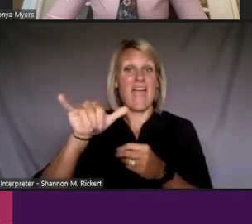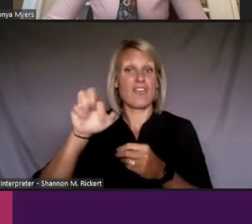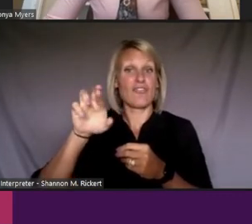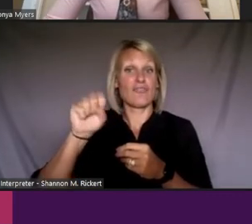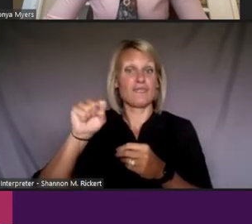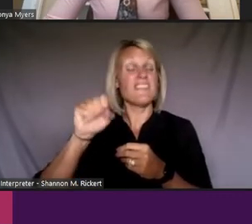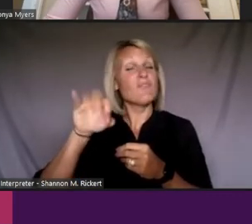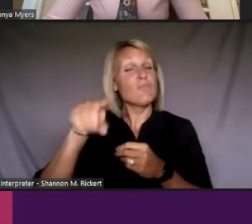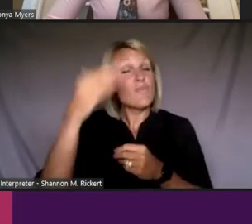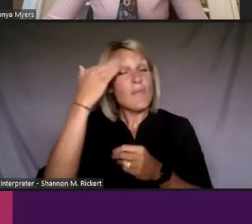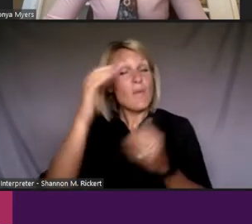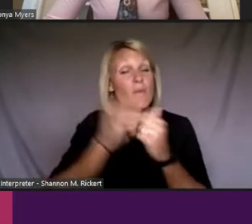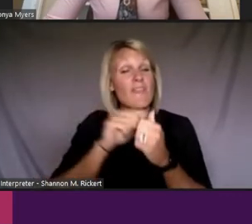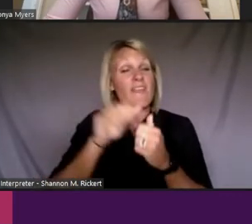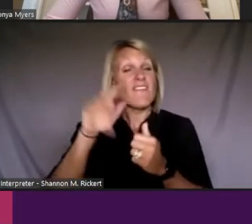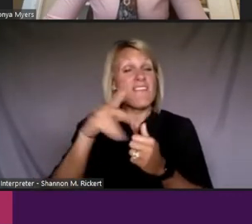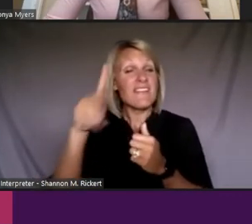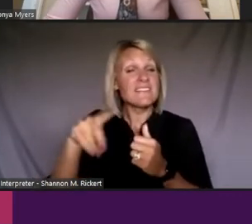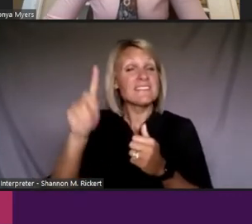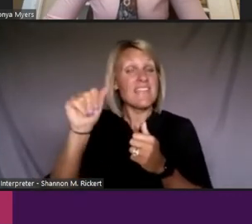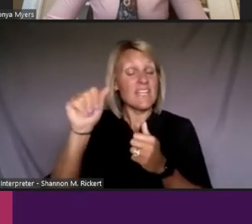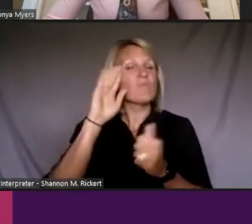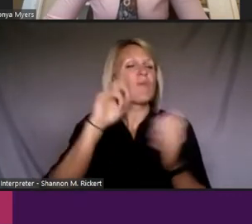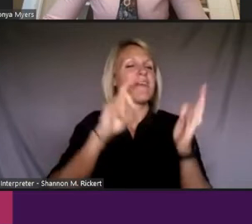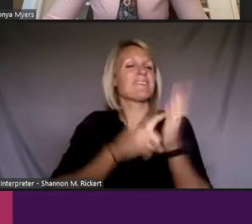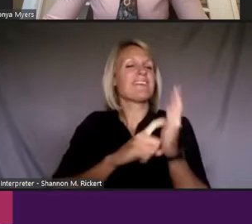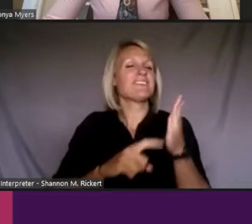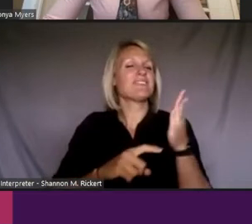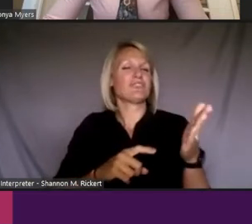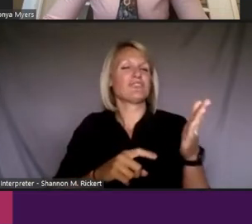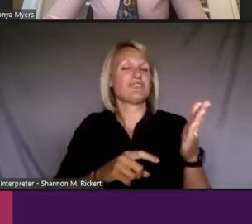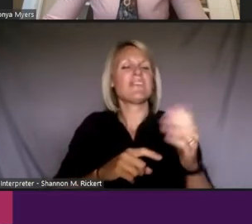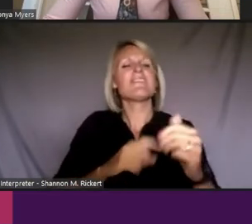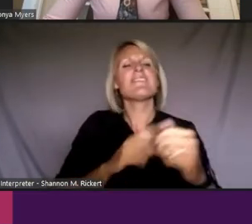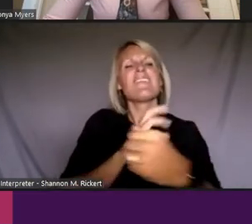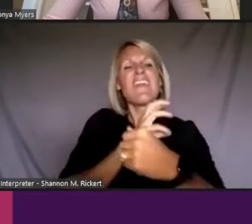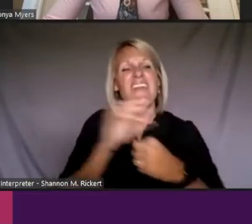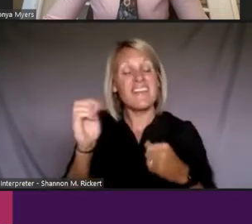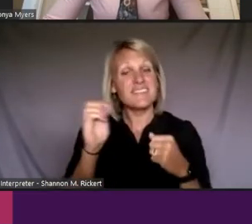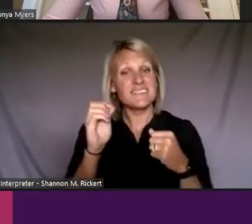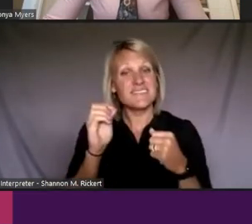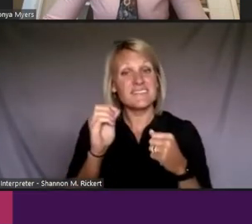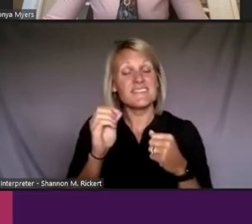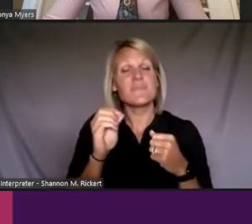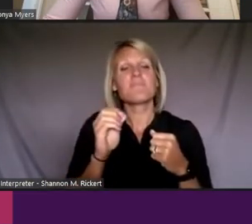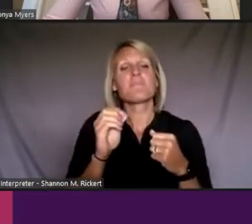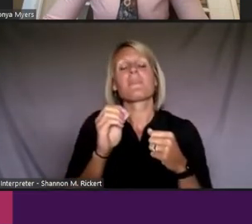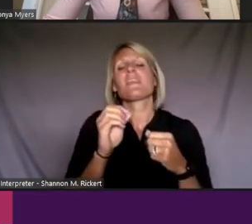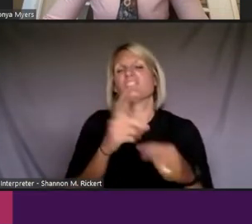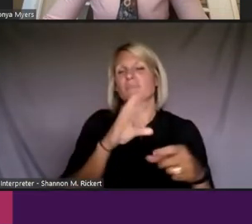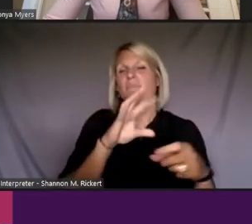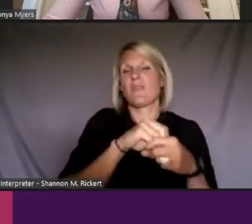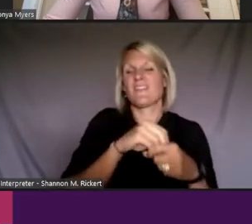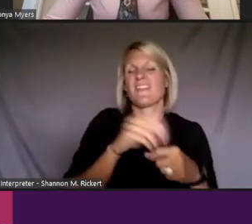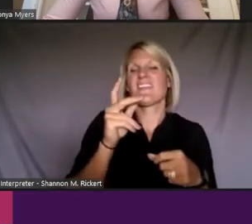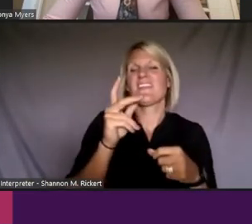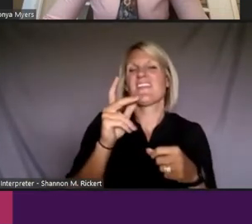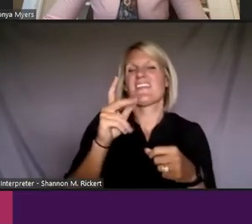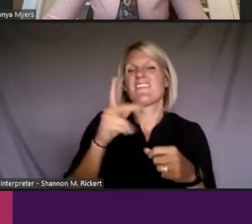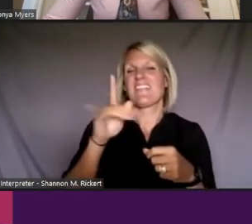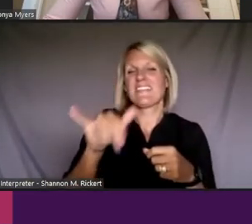with Philly DA, will recognize Latonya. And in addition to being a part of the Philly DA series,